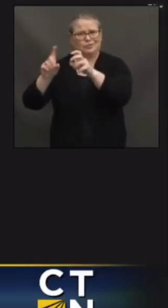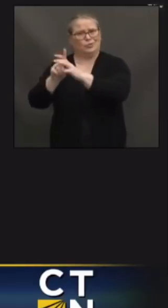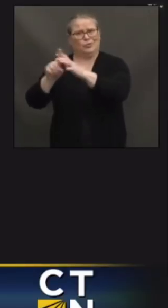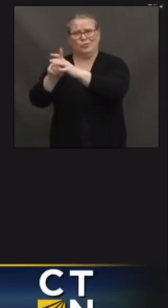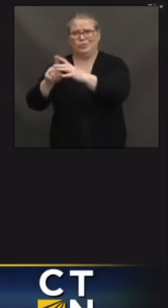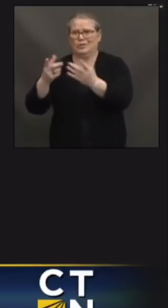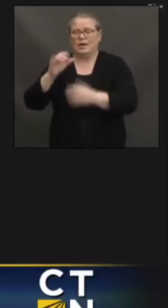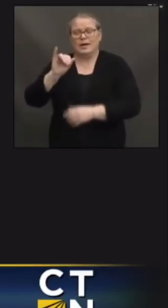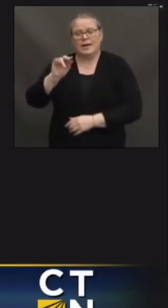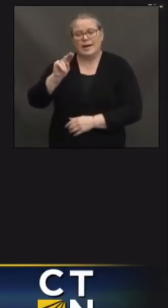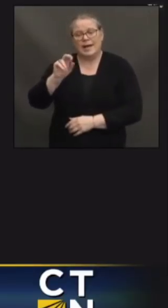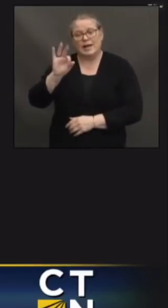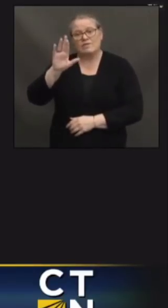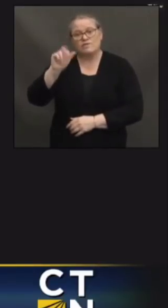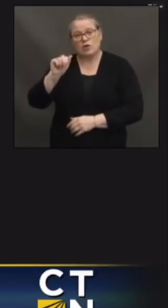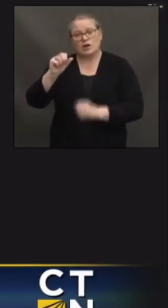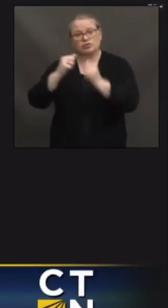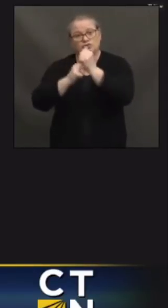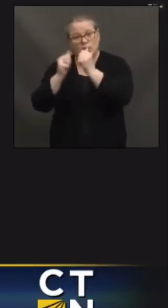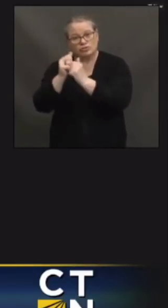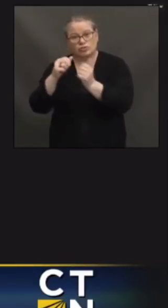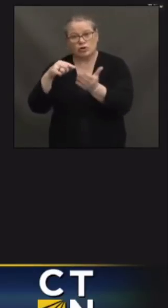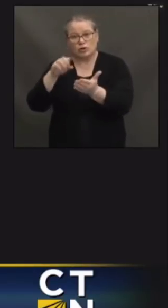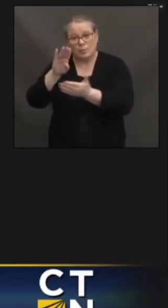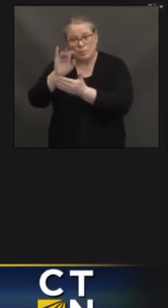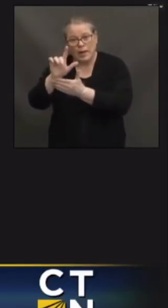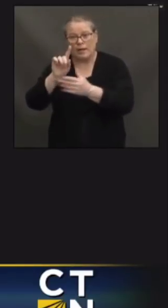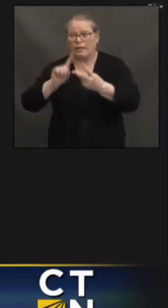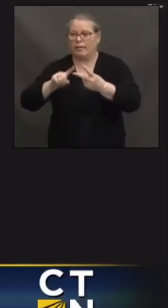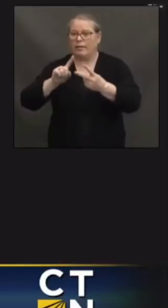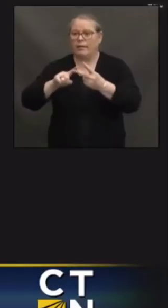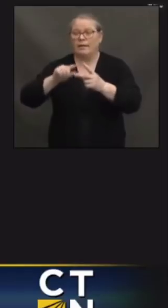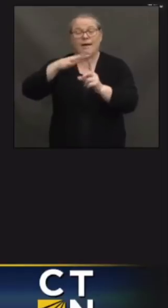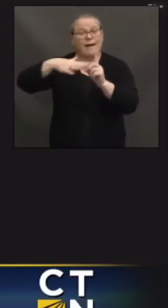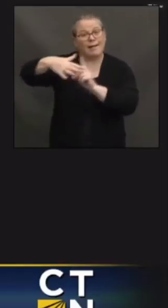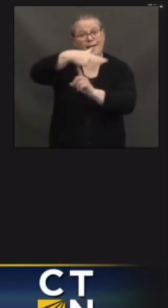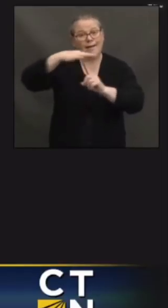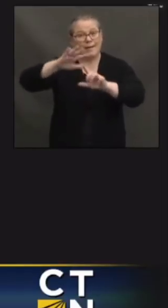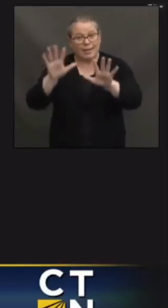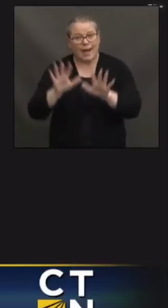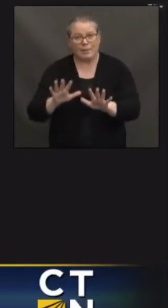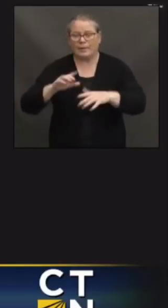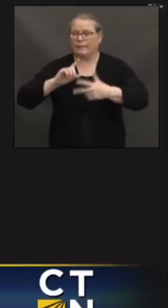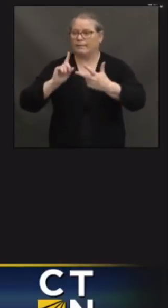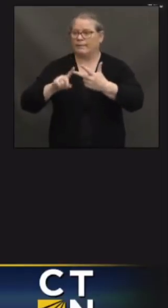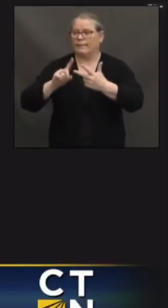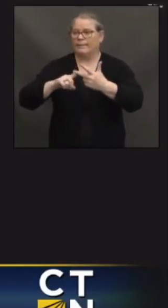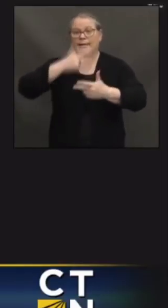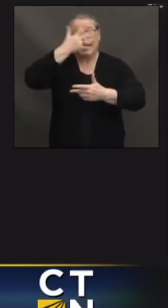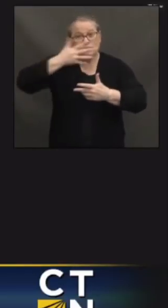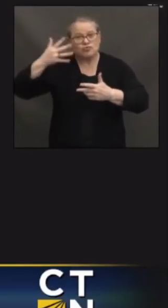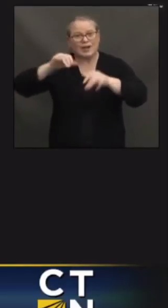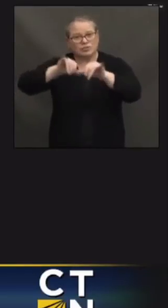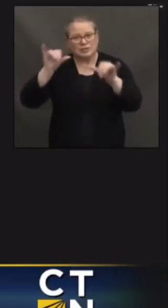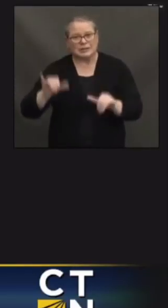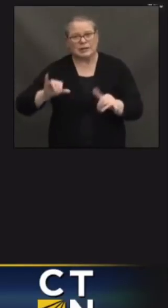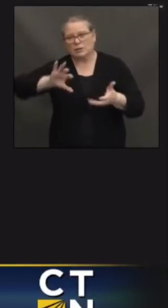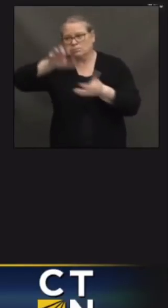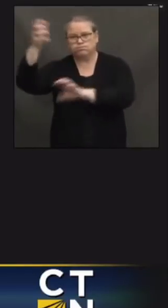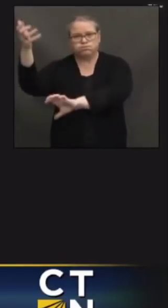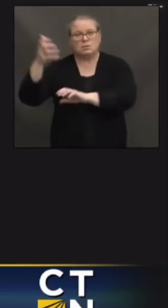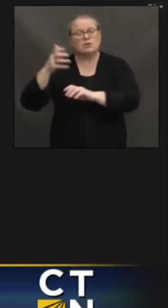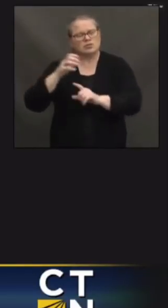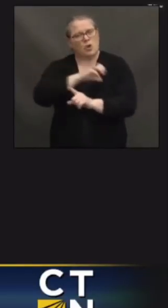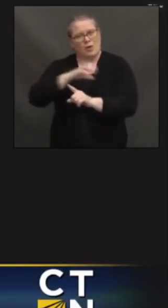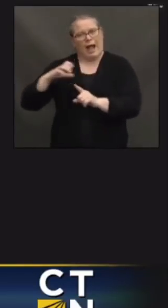deal with climate. We've got a badly broken immigration system. So, you know, Congress has other work to do. And that's why we